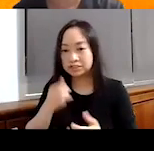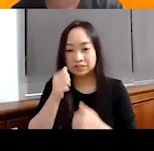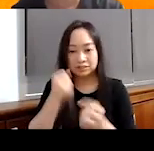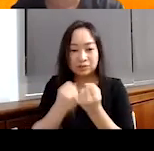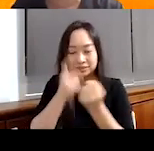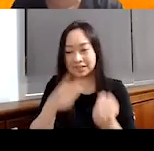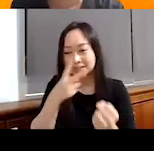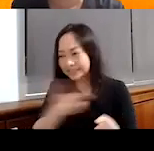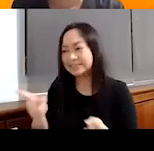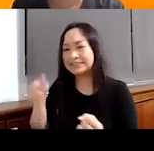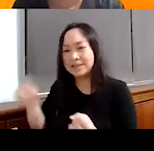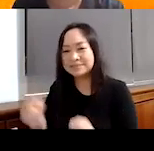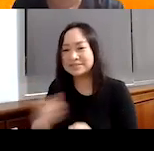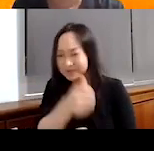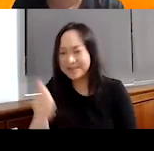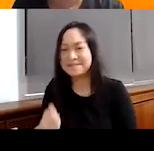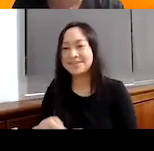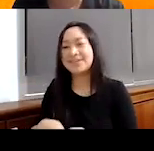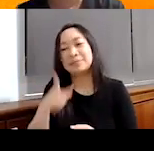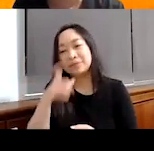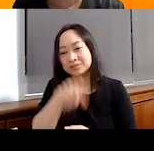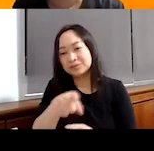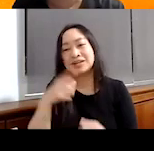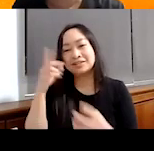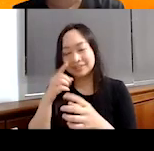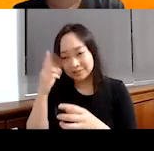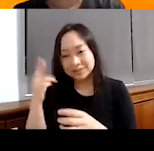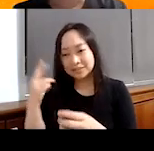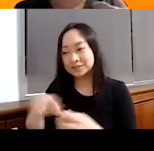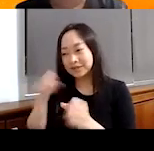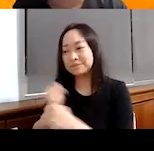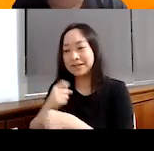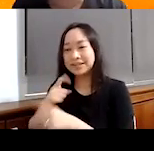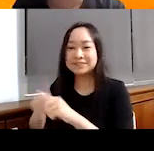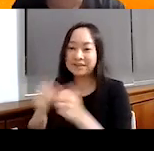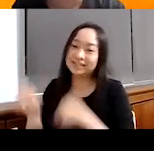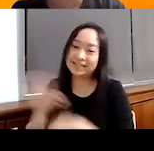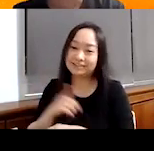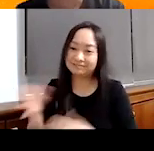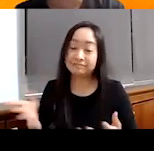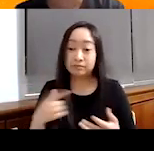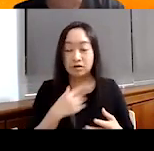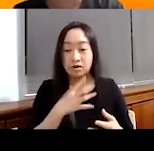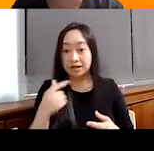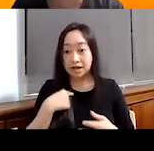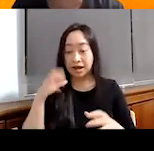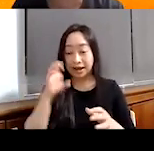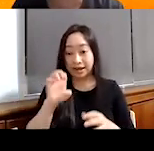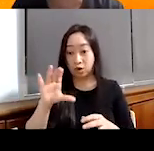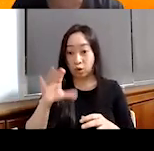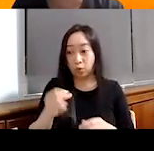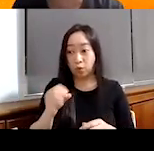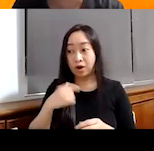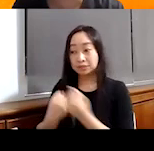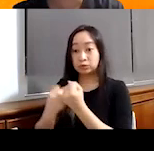because they, they are the reason we make a difference every day. Yeah. And actually I, I echo that as well, because I have a sponsored girl